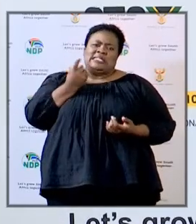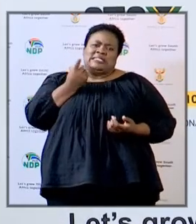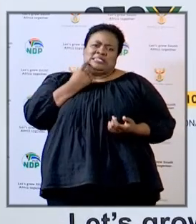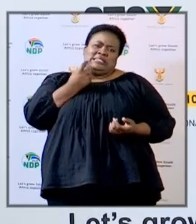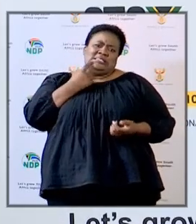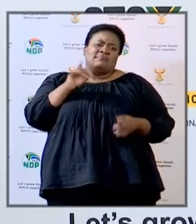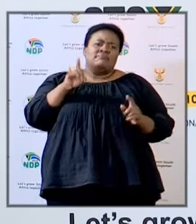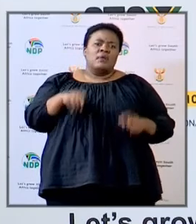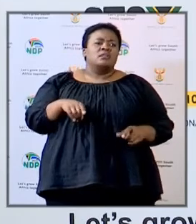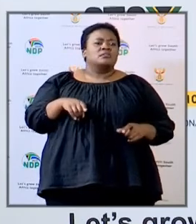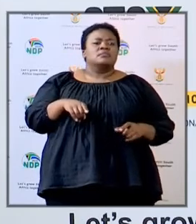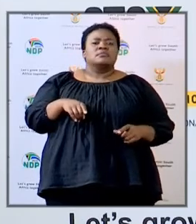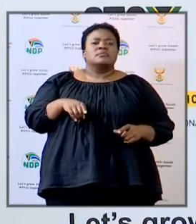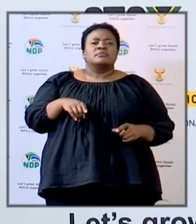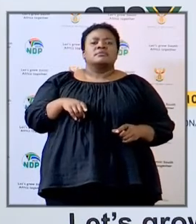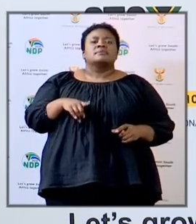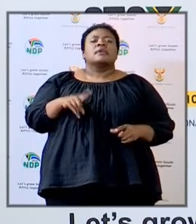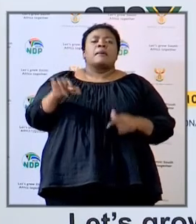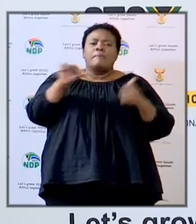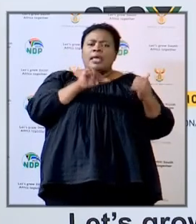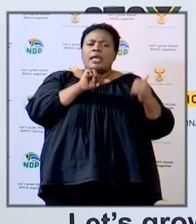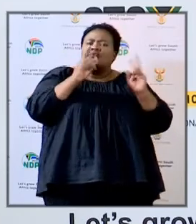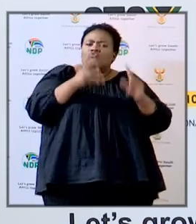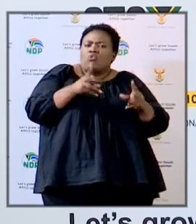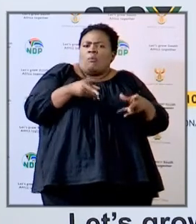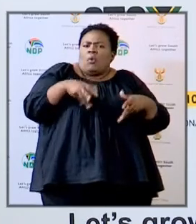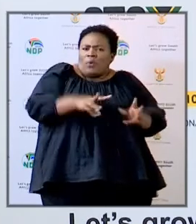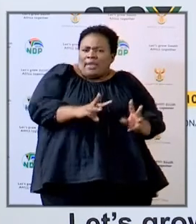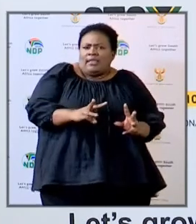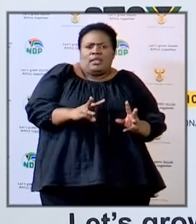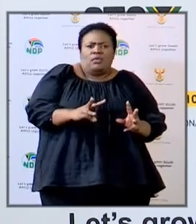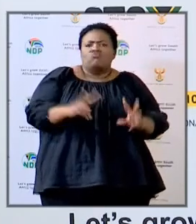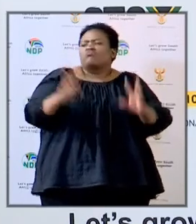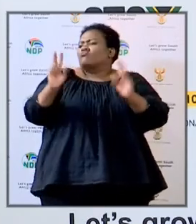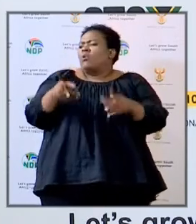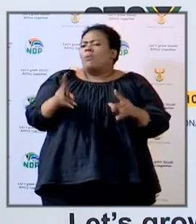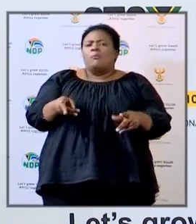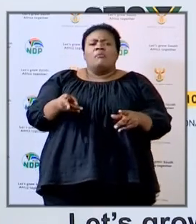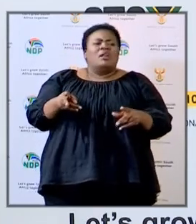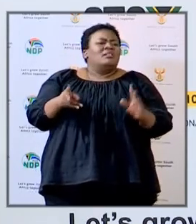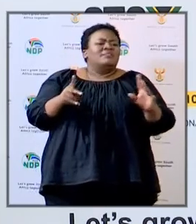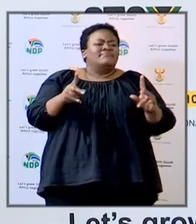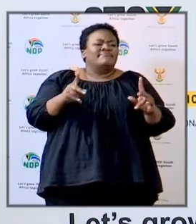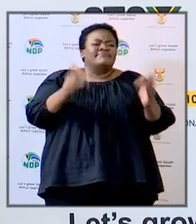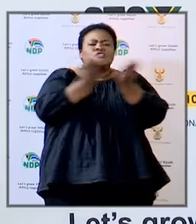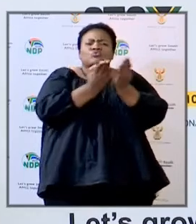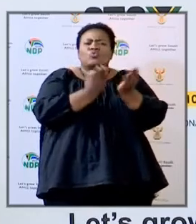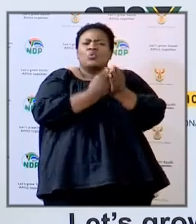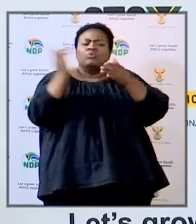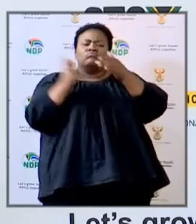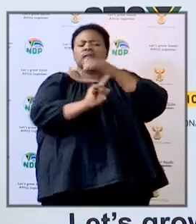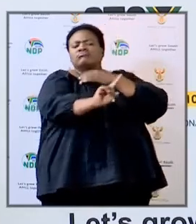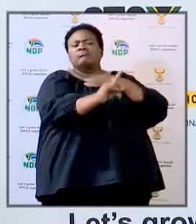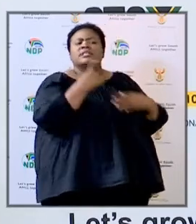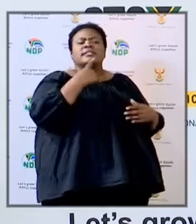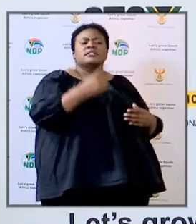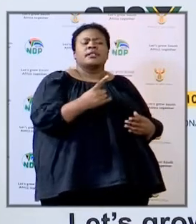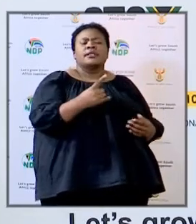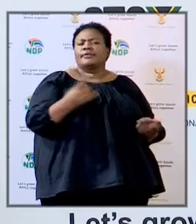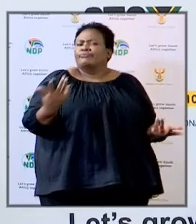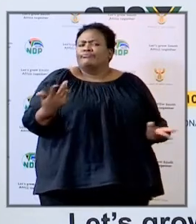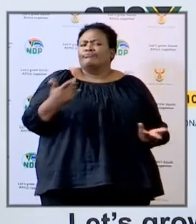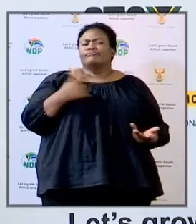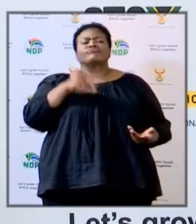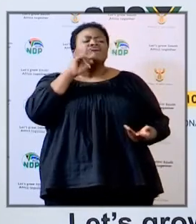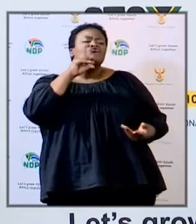to say you just don't necessarily walk into a school under normal circumstances and just say you are coming to inspect school